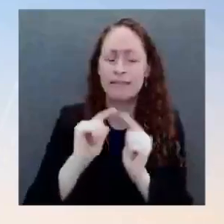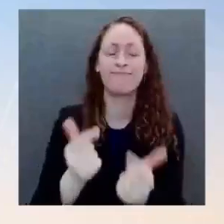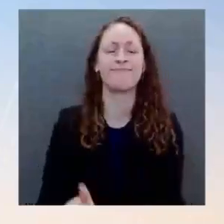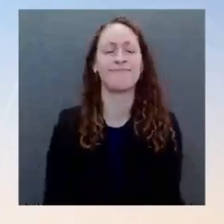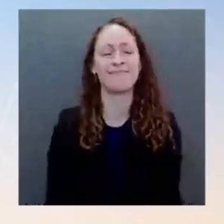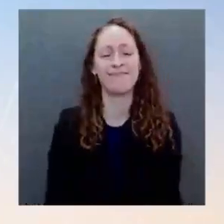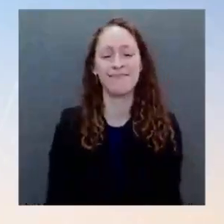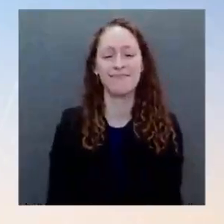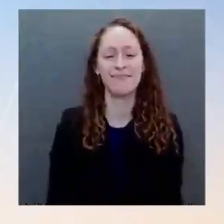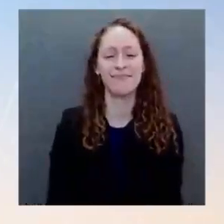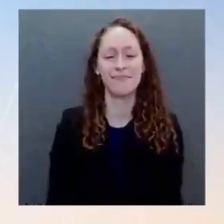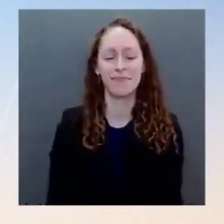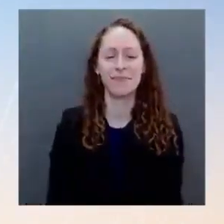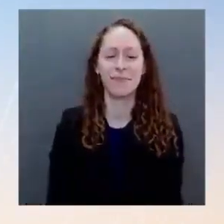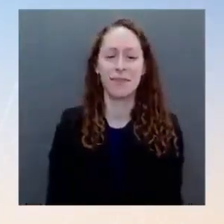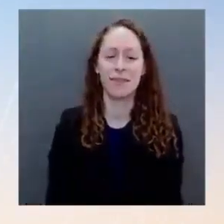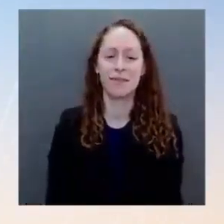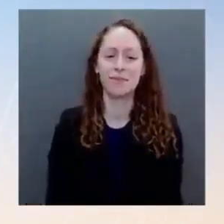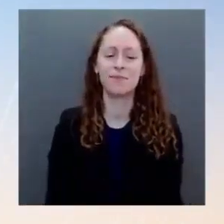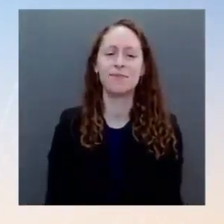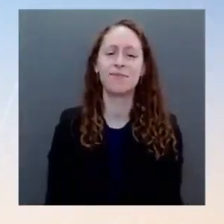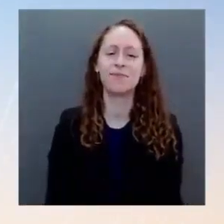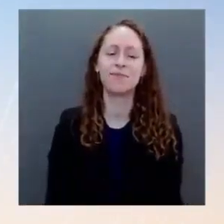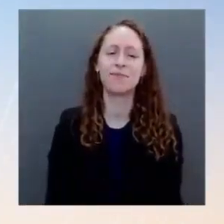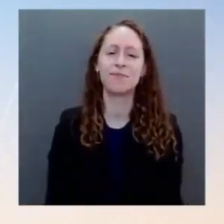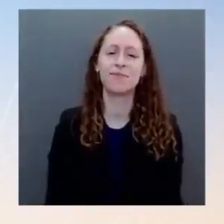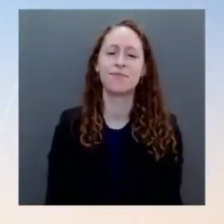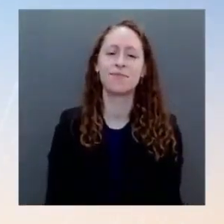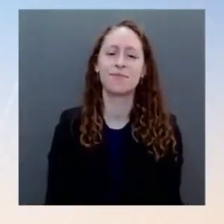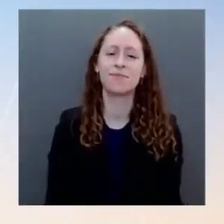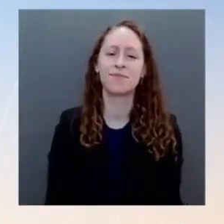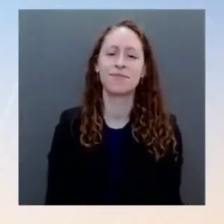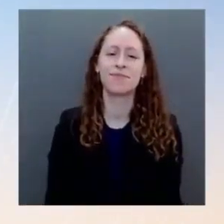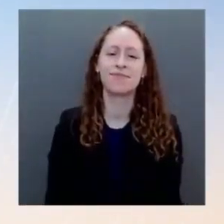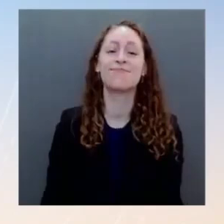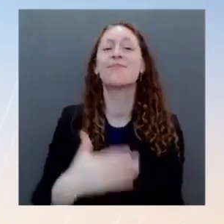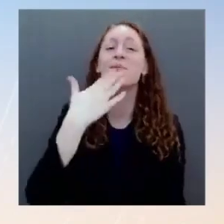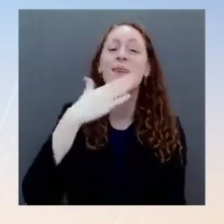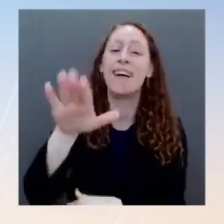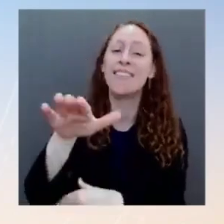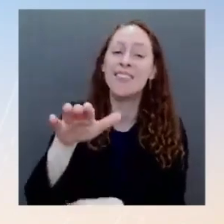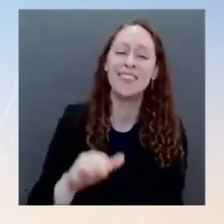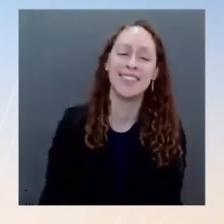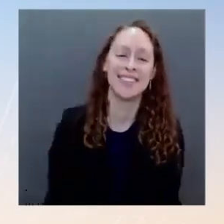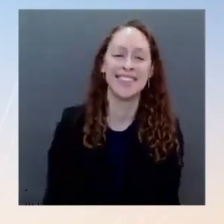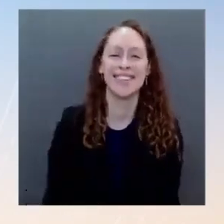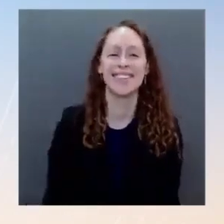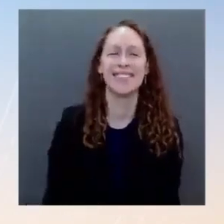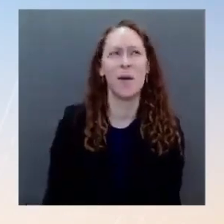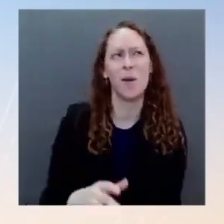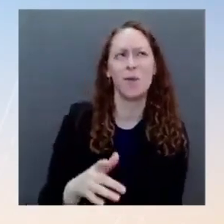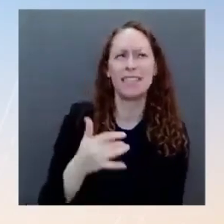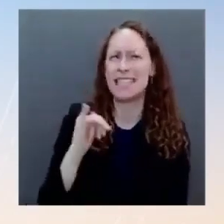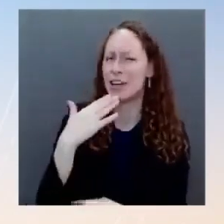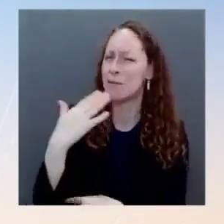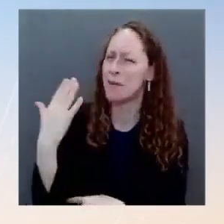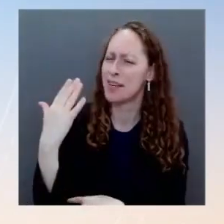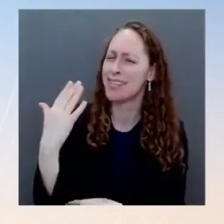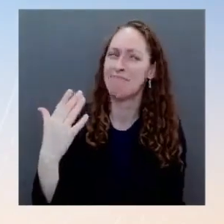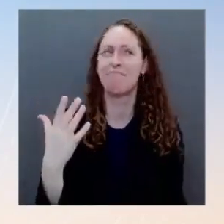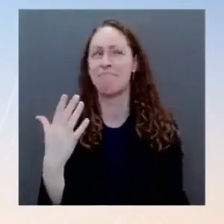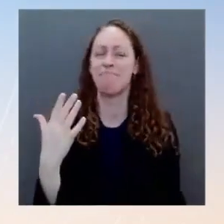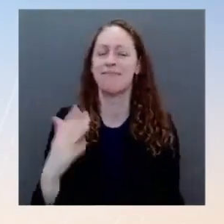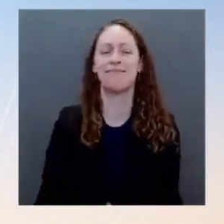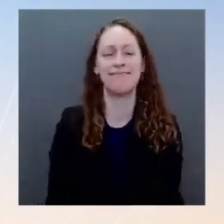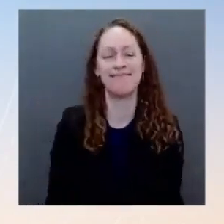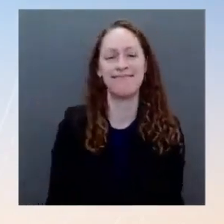Ms. All right, good afternoon, everybody, or good morning still. Yesterday, Secretary Austin and I were able to brief